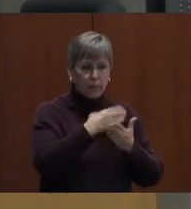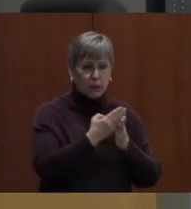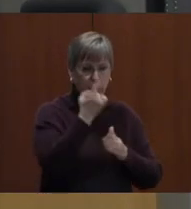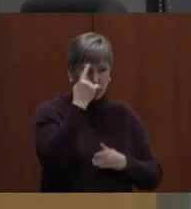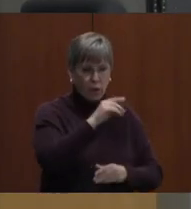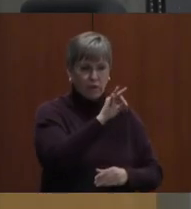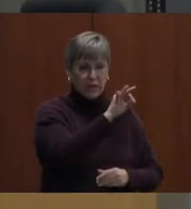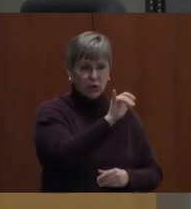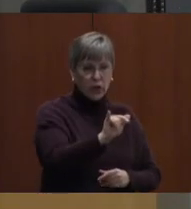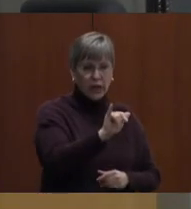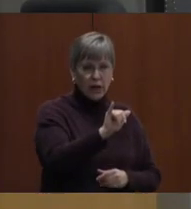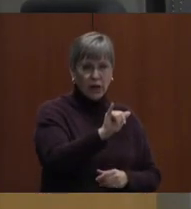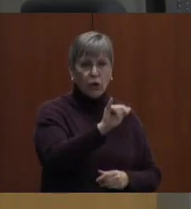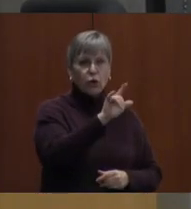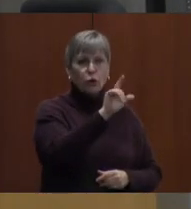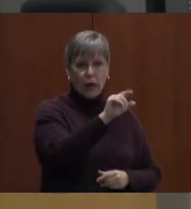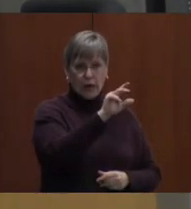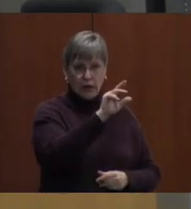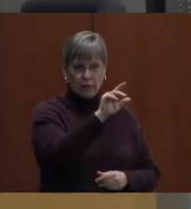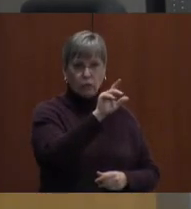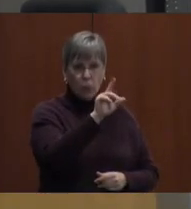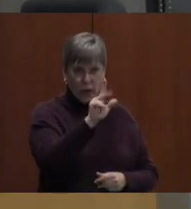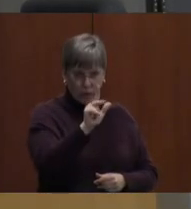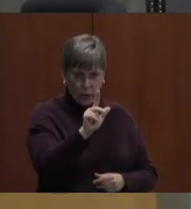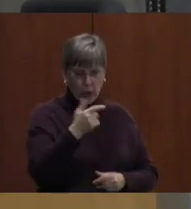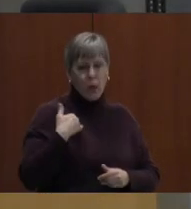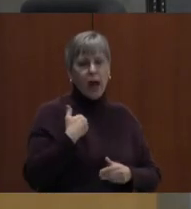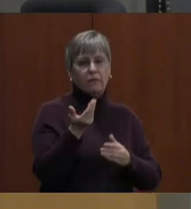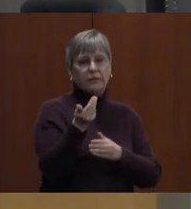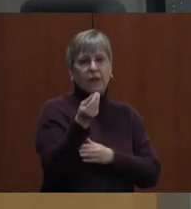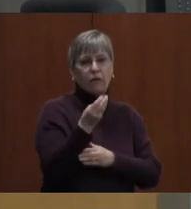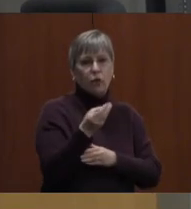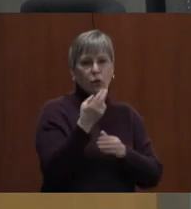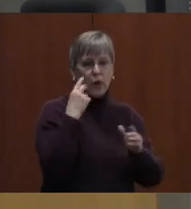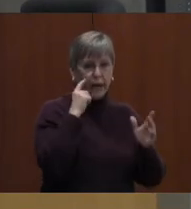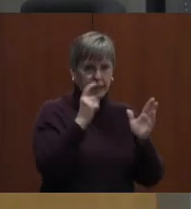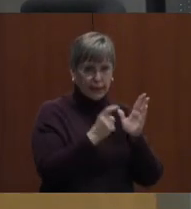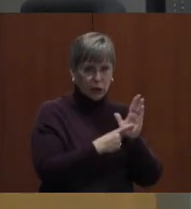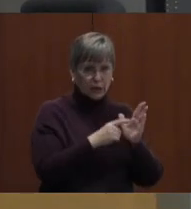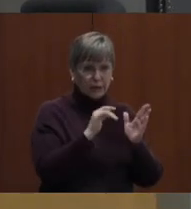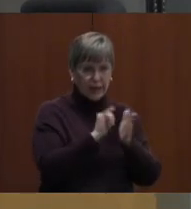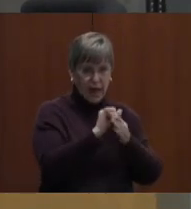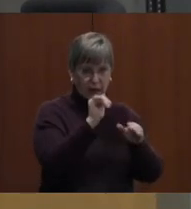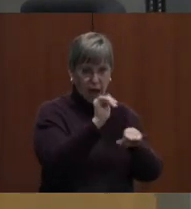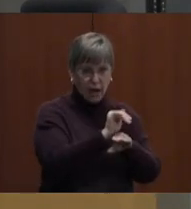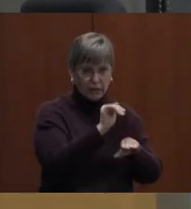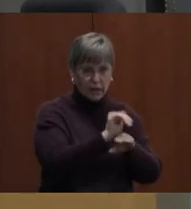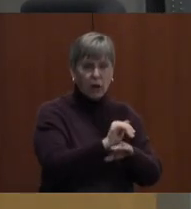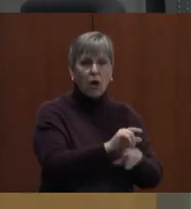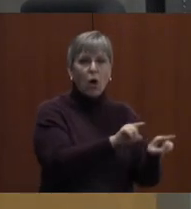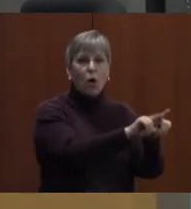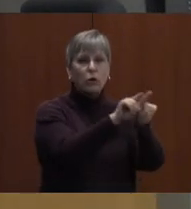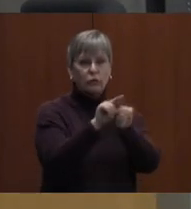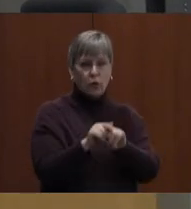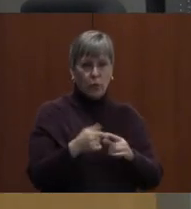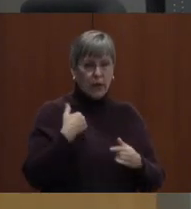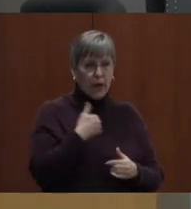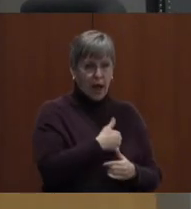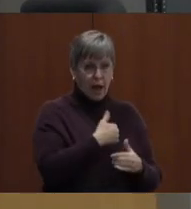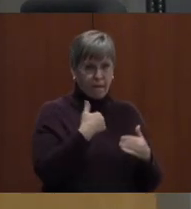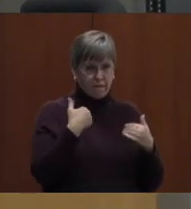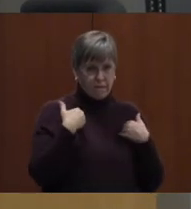2023. We have several recognitions that evening, as well as a